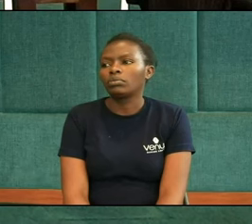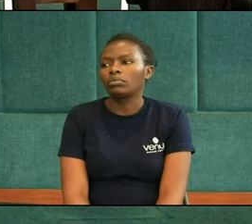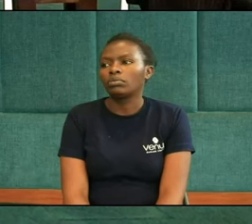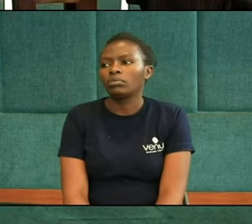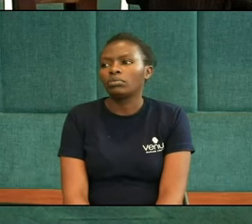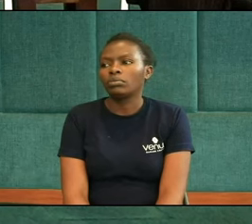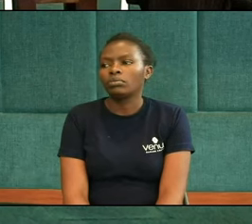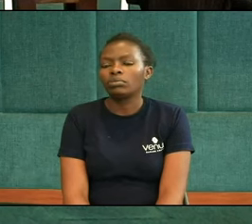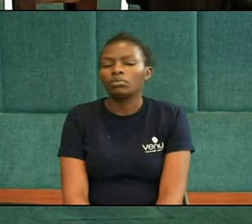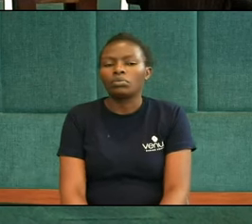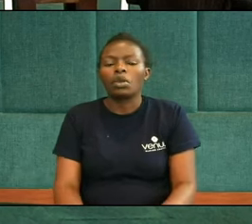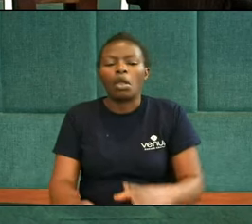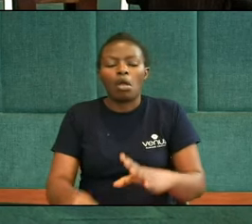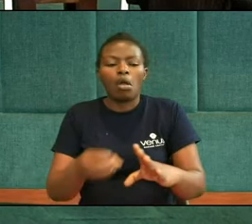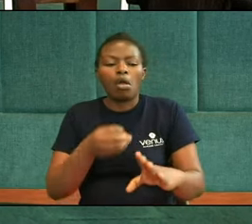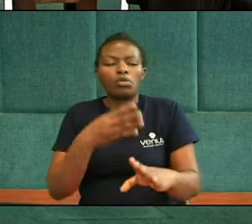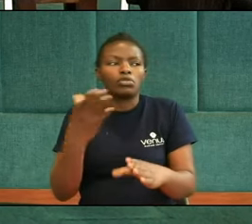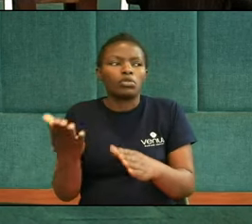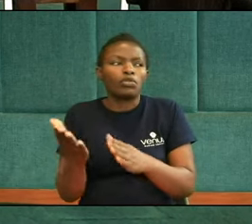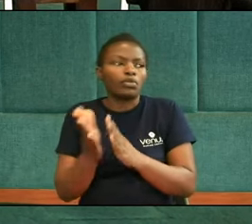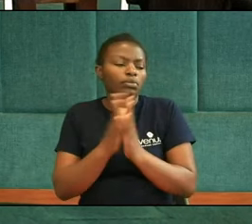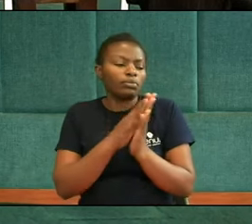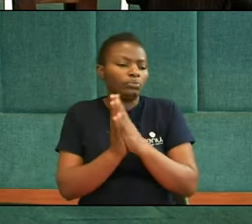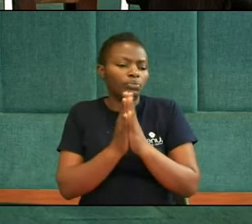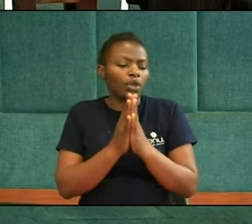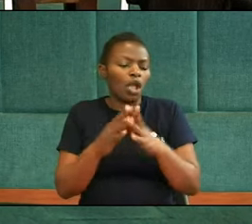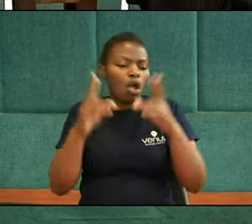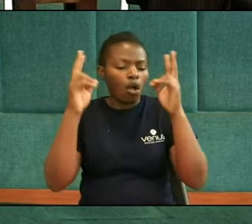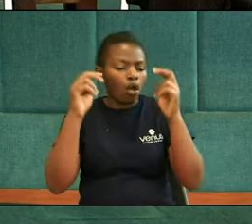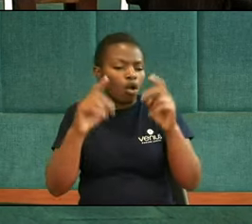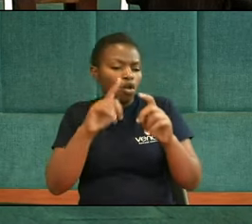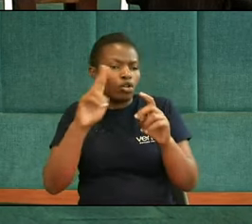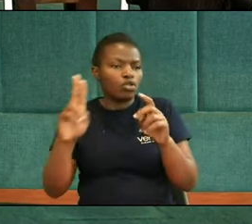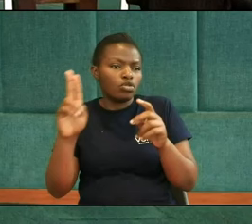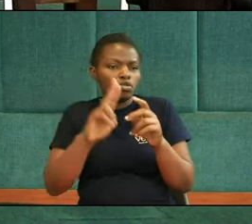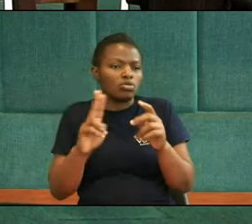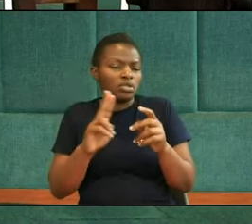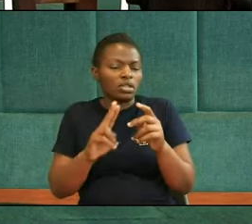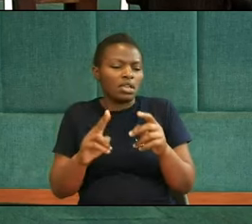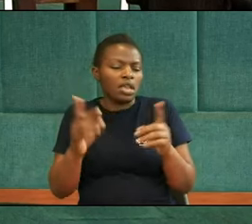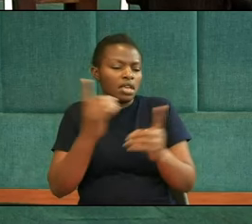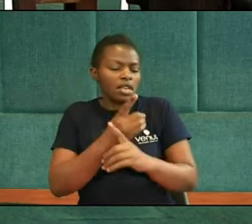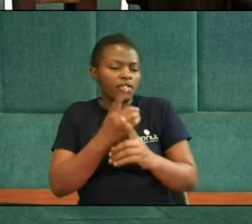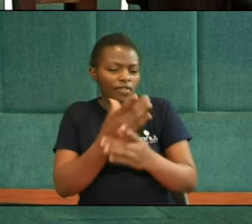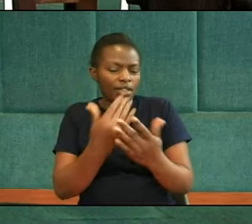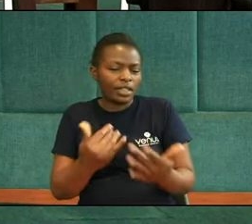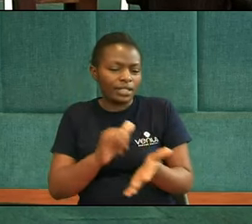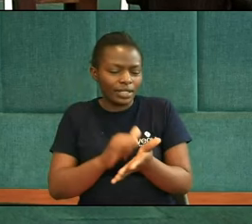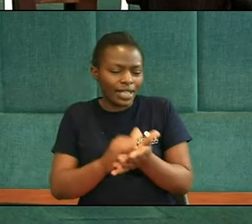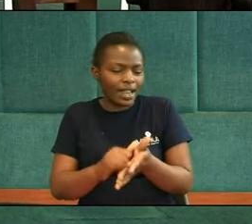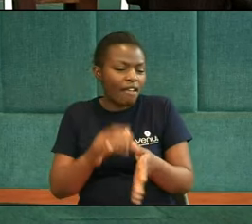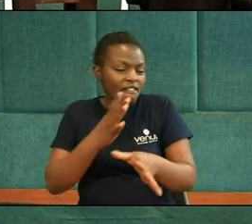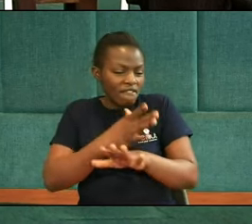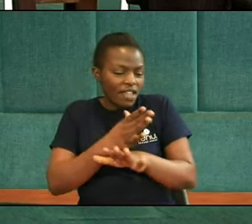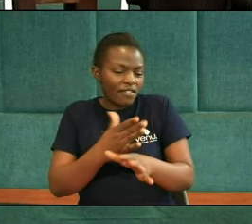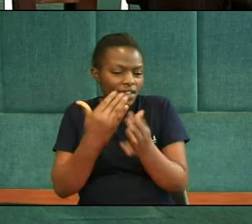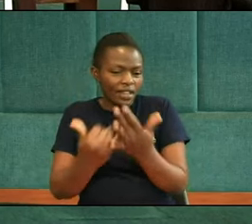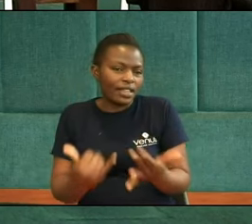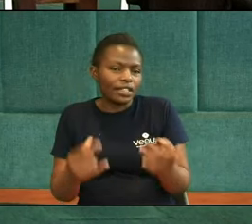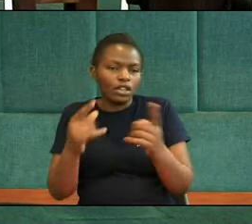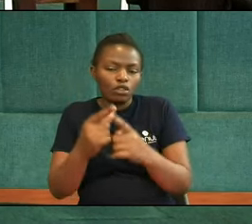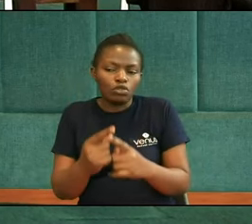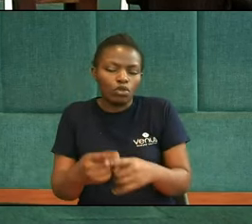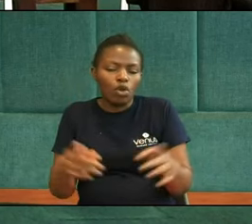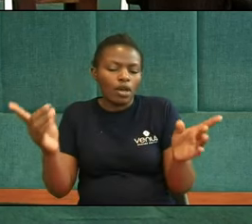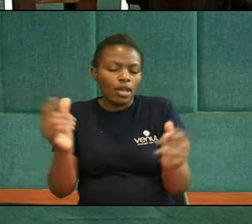Out of the story The enemy often uses counterfeits To distract us from God's plan for